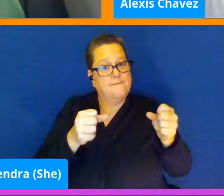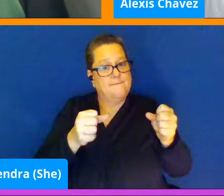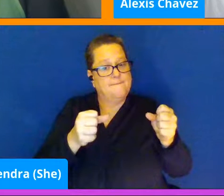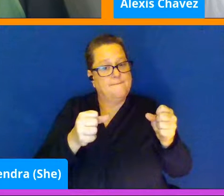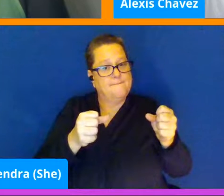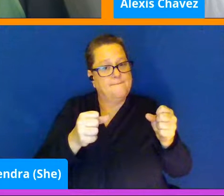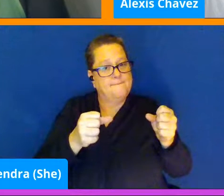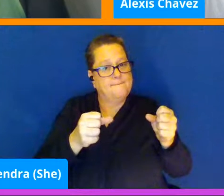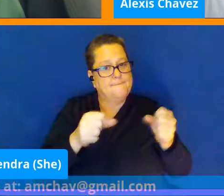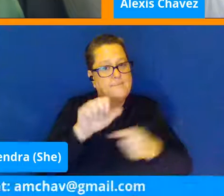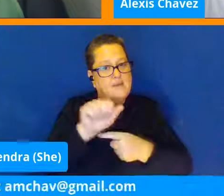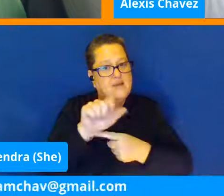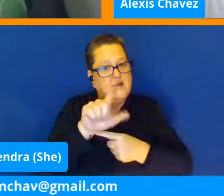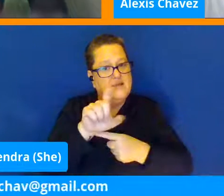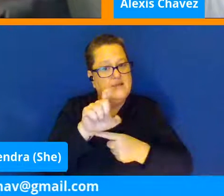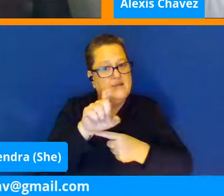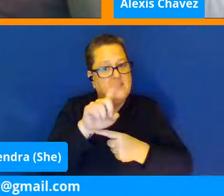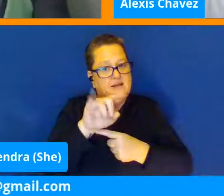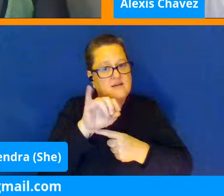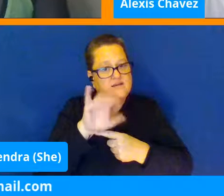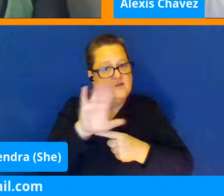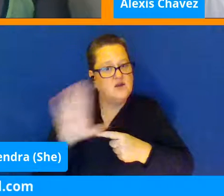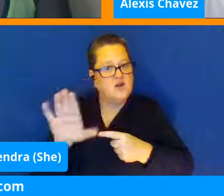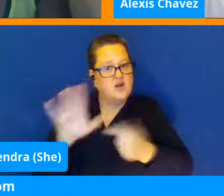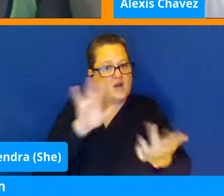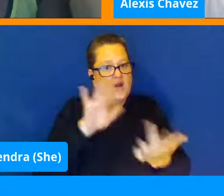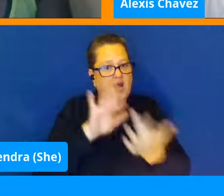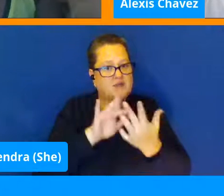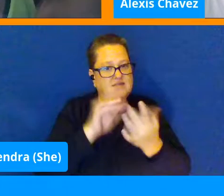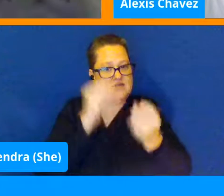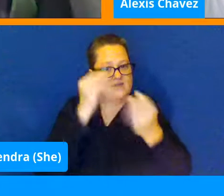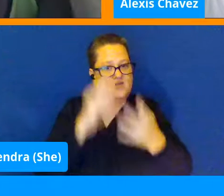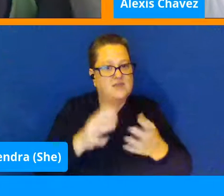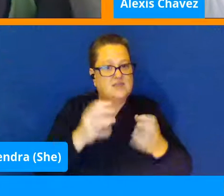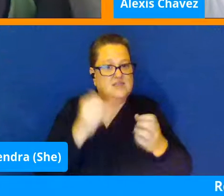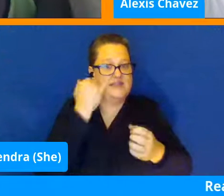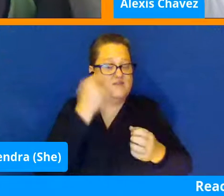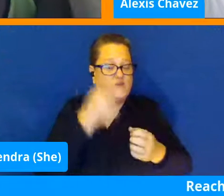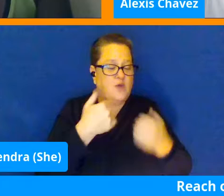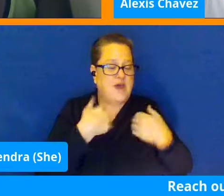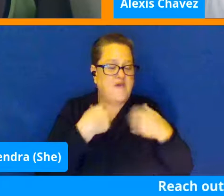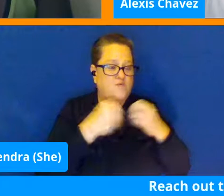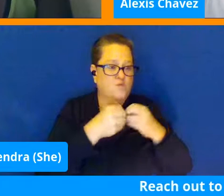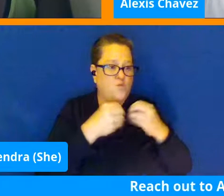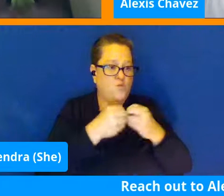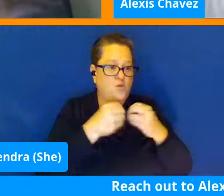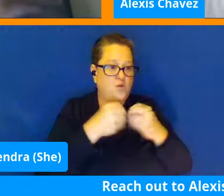Alexis's contact information. If you have any more questions, um,